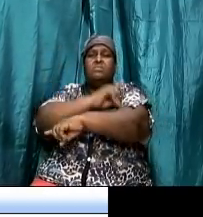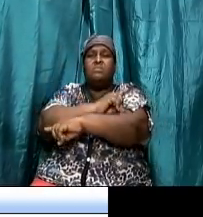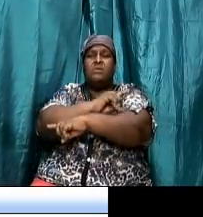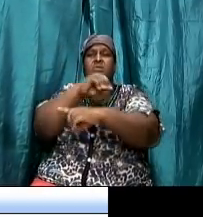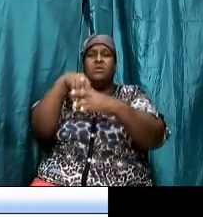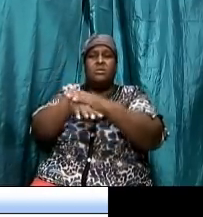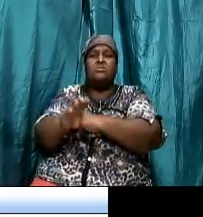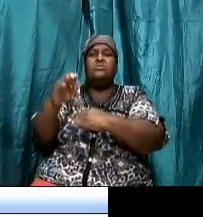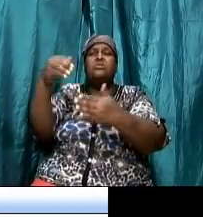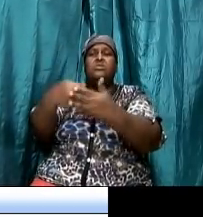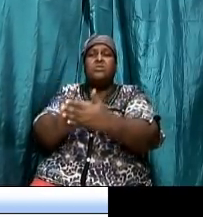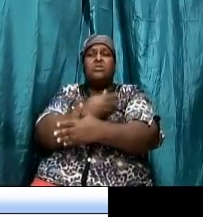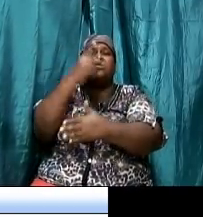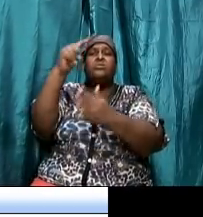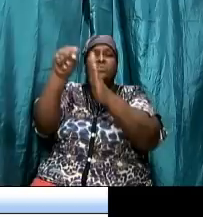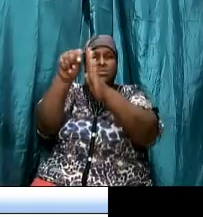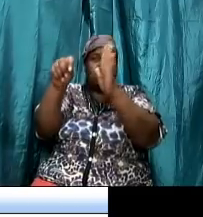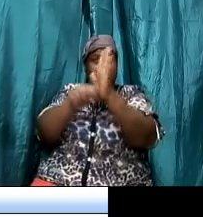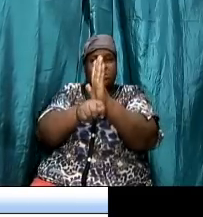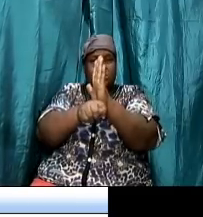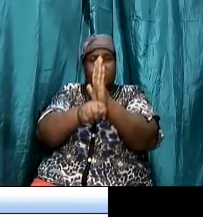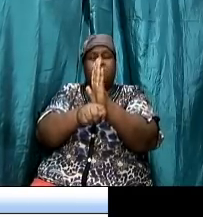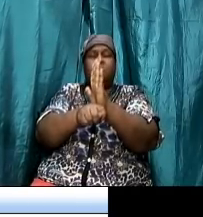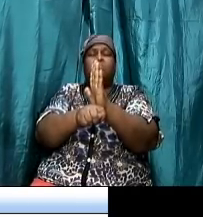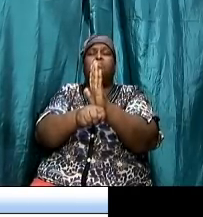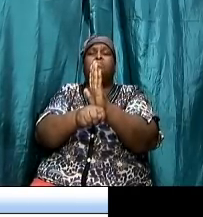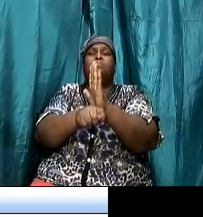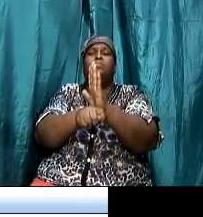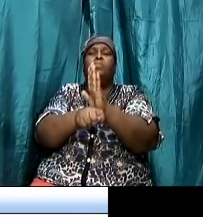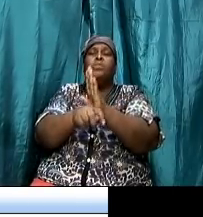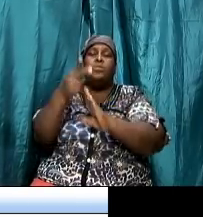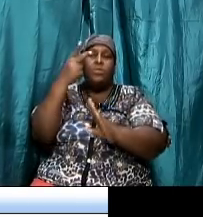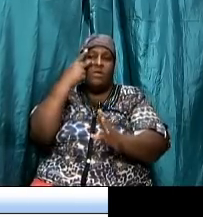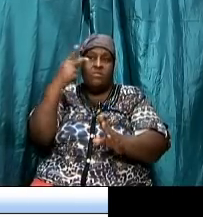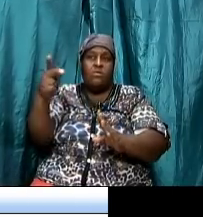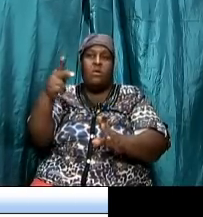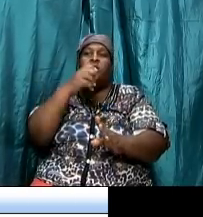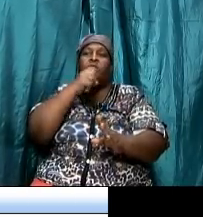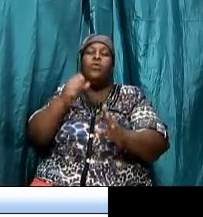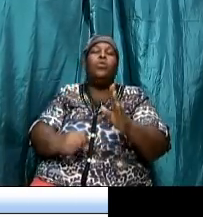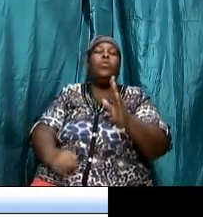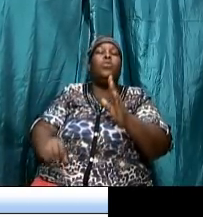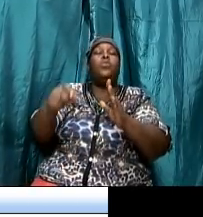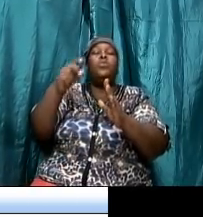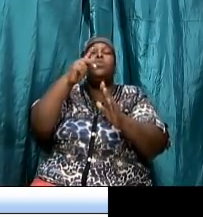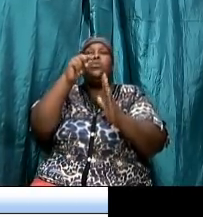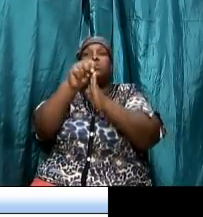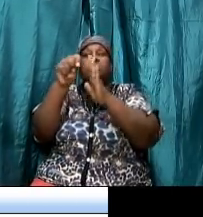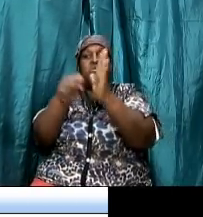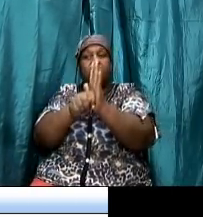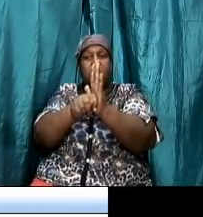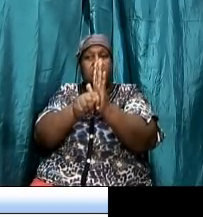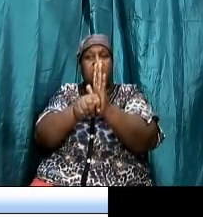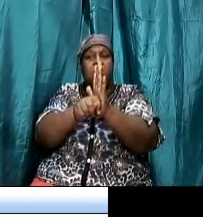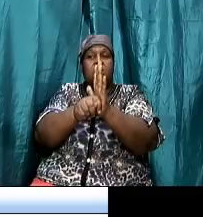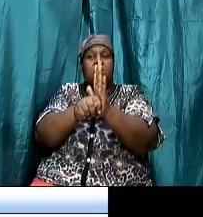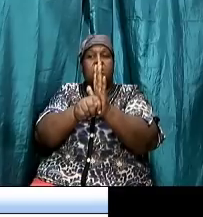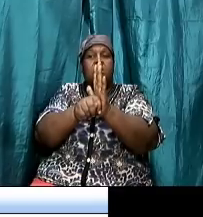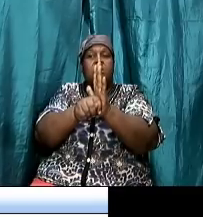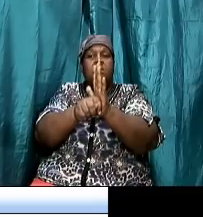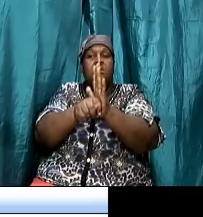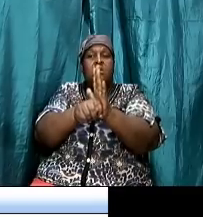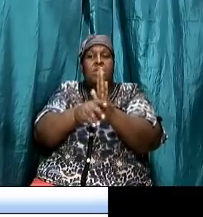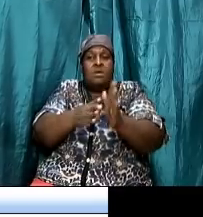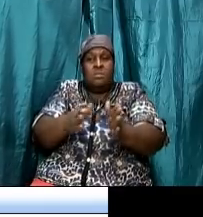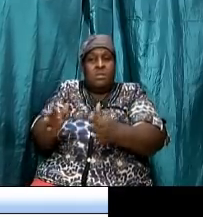so we're moving on to the whole sabbath in the new testament now we have looked at the old testament we have set out some things in the old testament and we